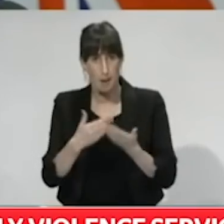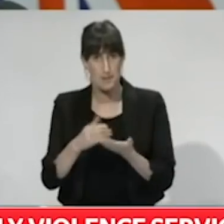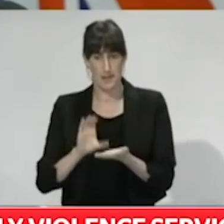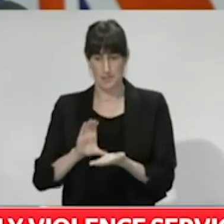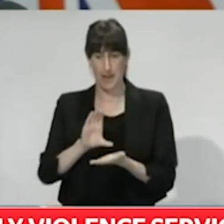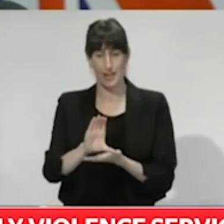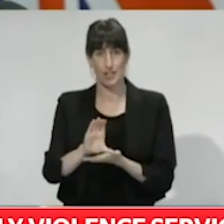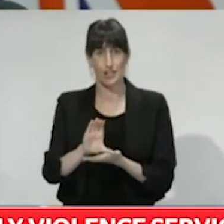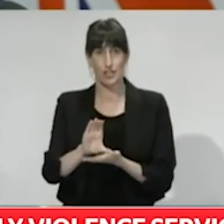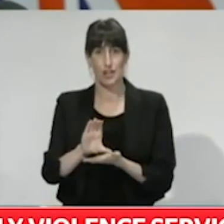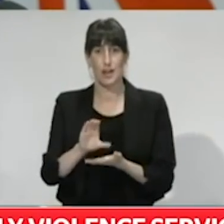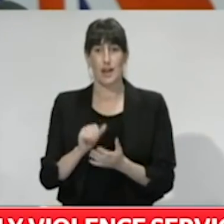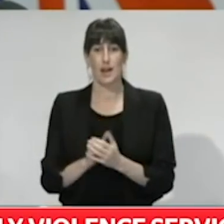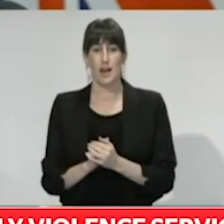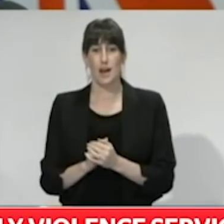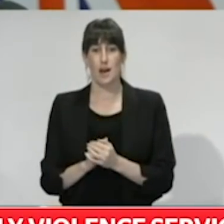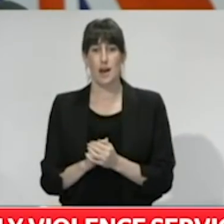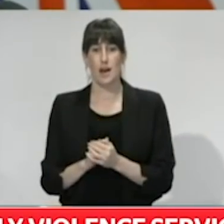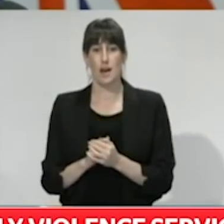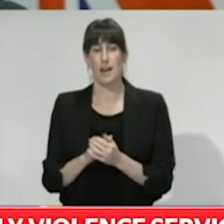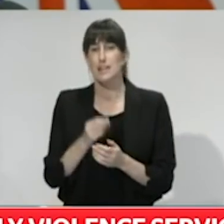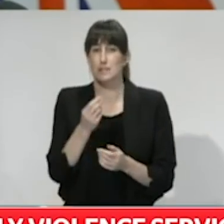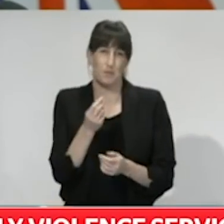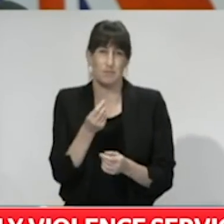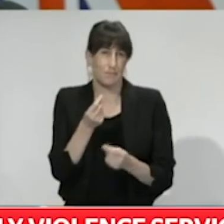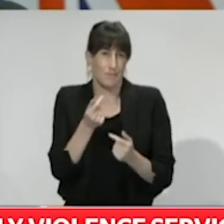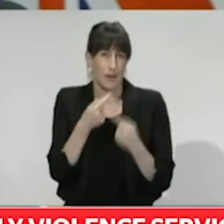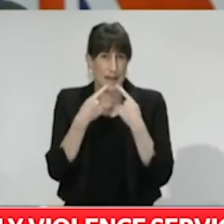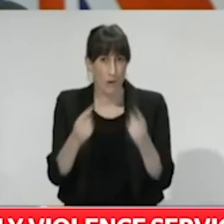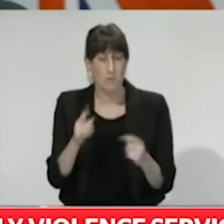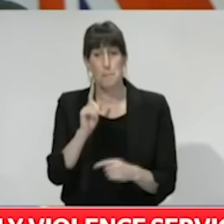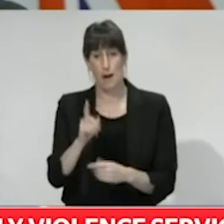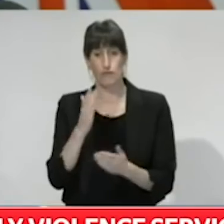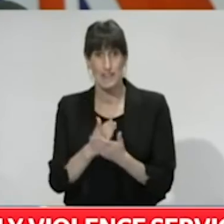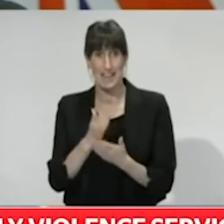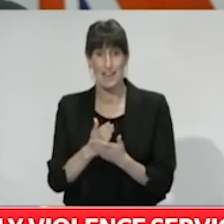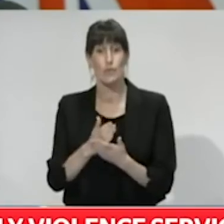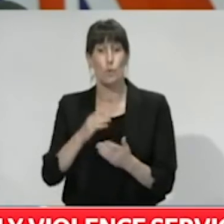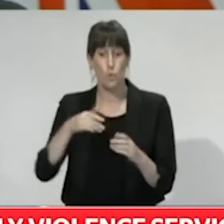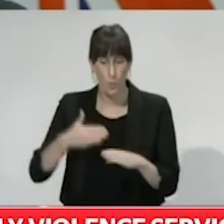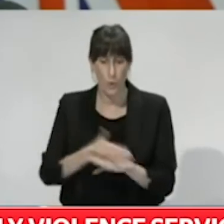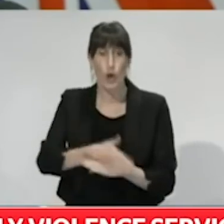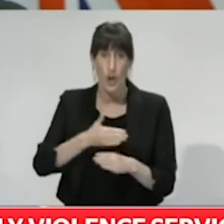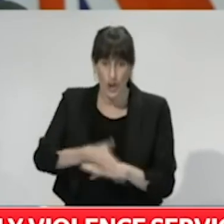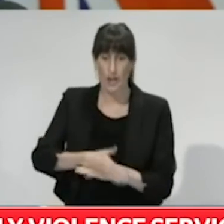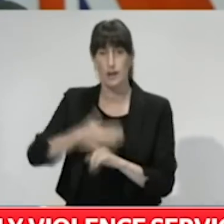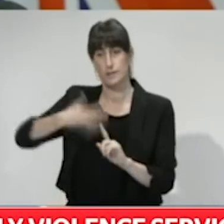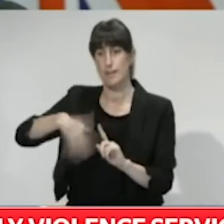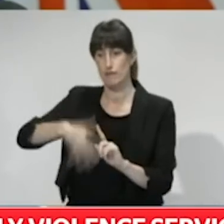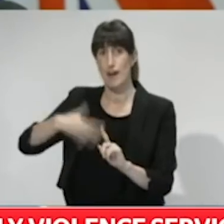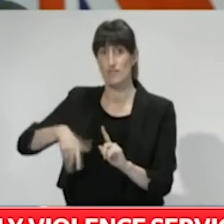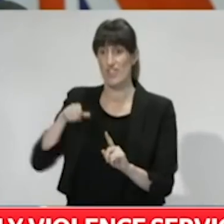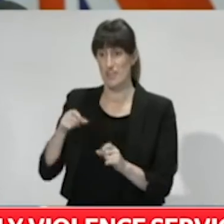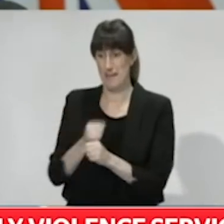way captures the intense work by many people over the past couple of years to get us to this point. What we see